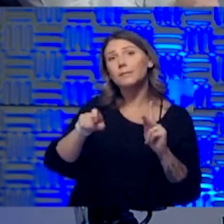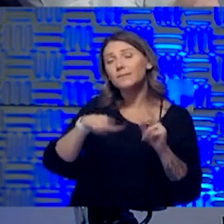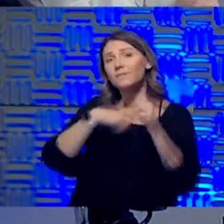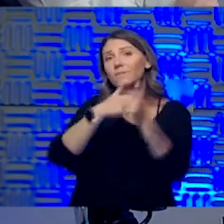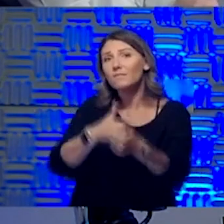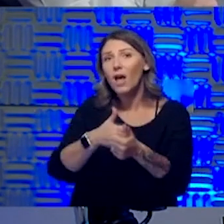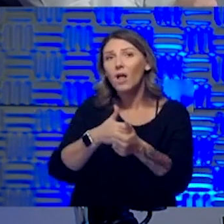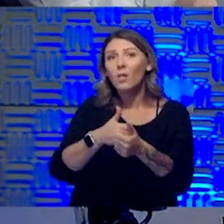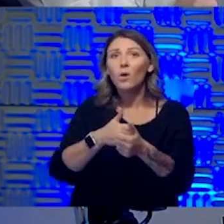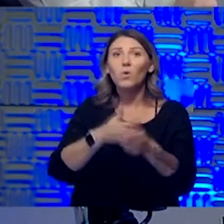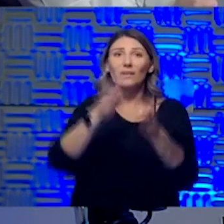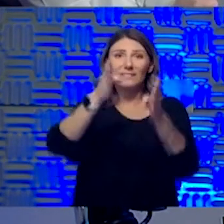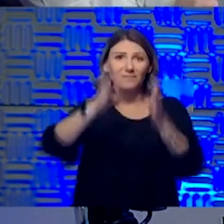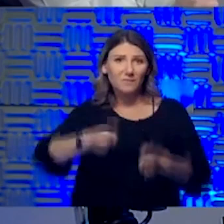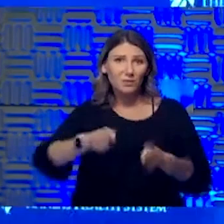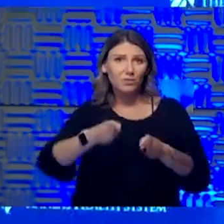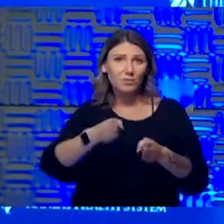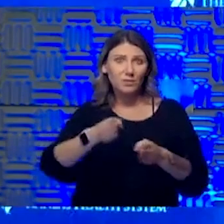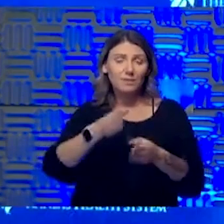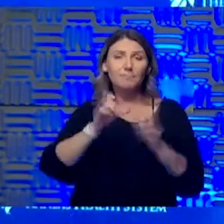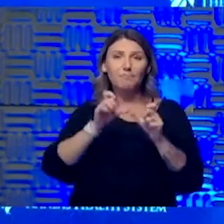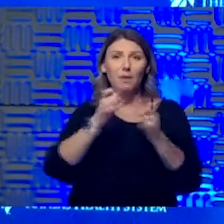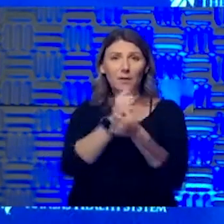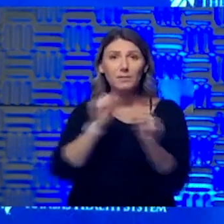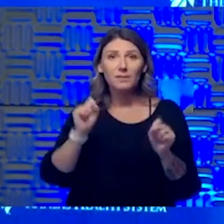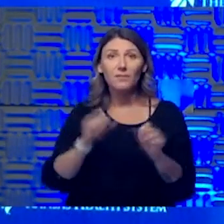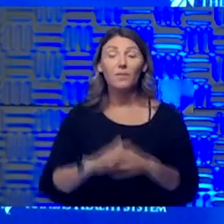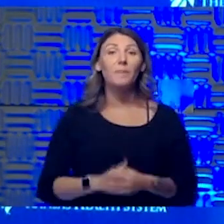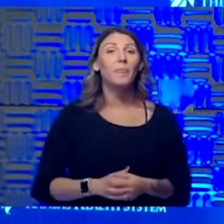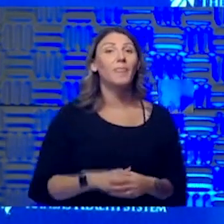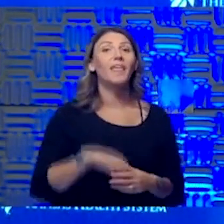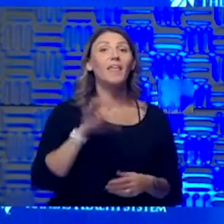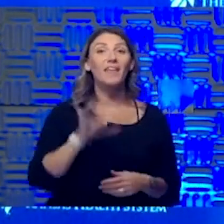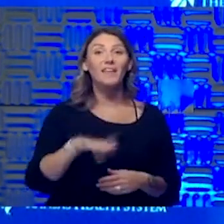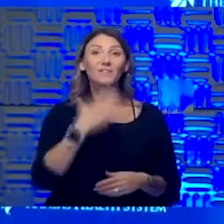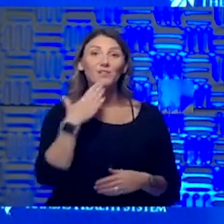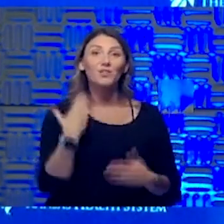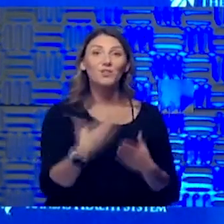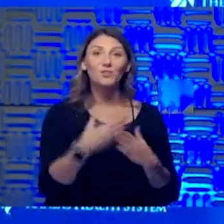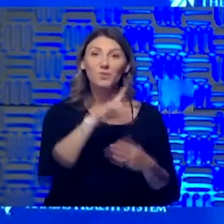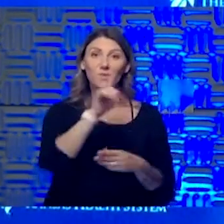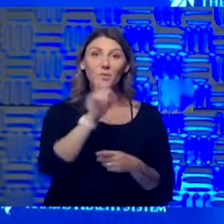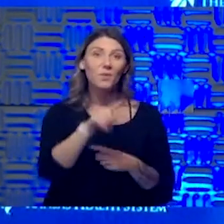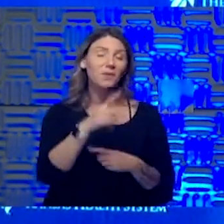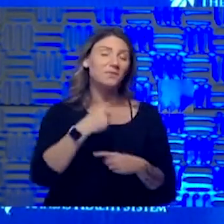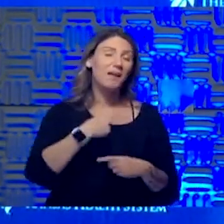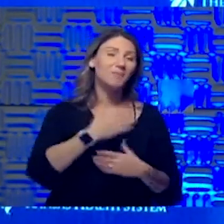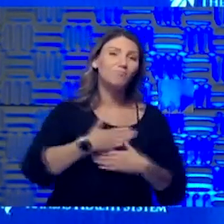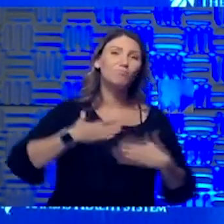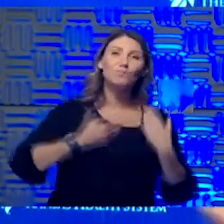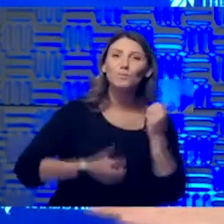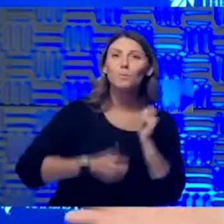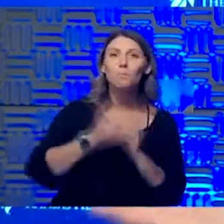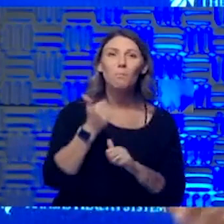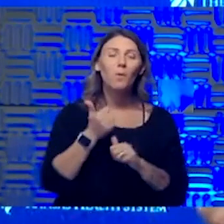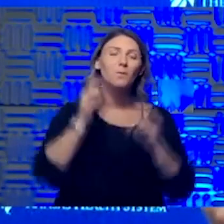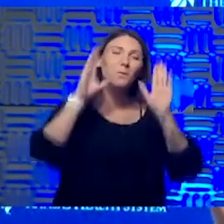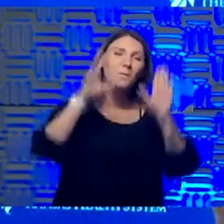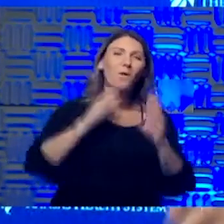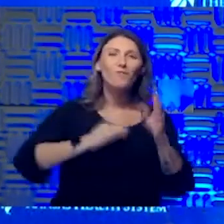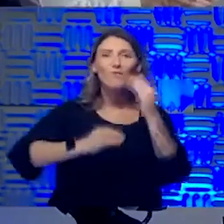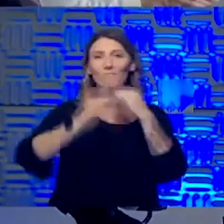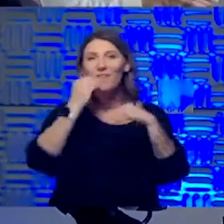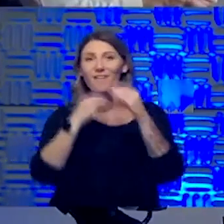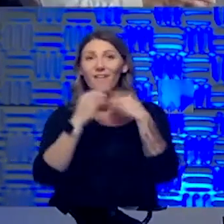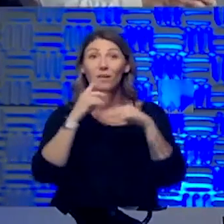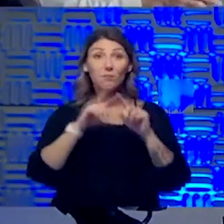That is a great question. You that's something I enjoy doing the most Dana is going out to a restaurant and having a great meal, but, but it